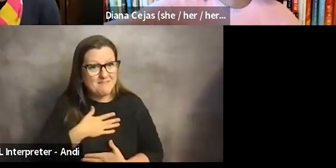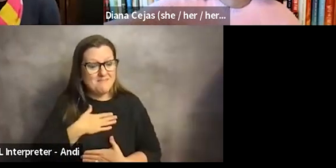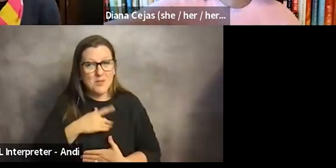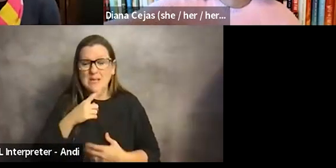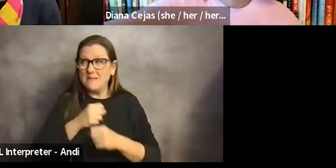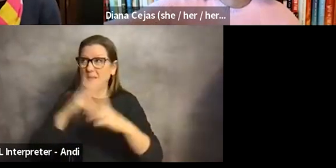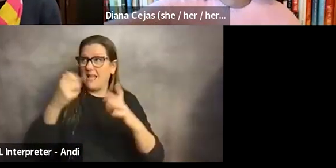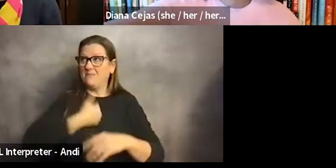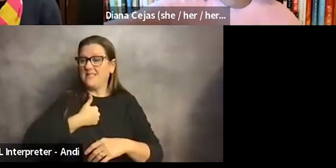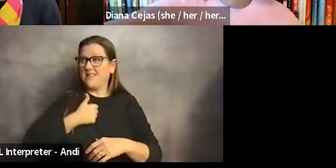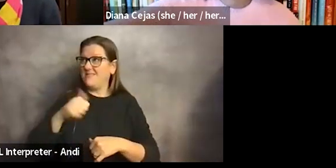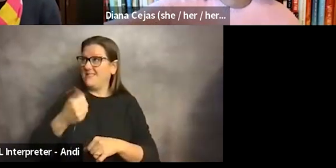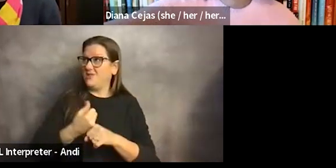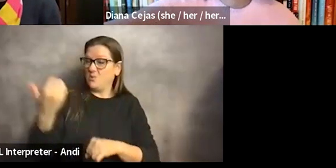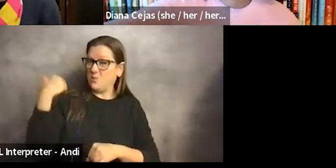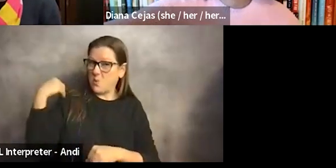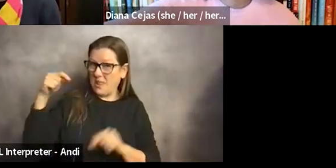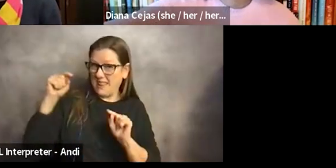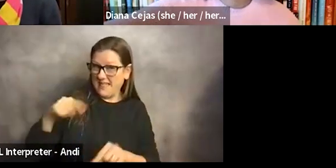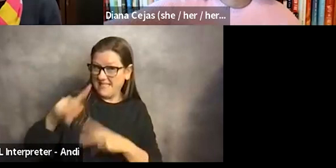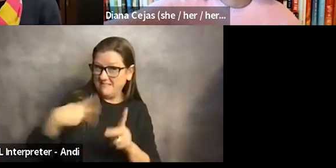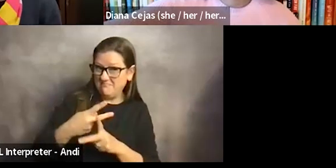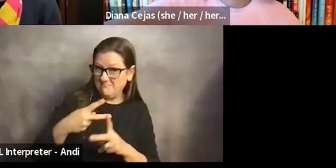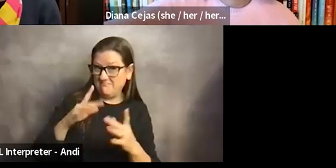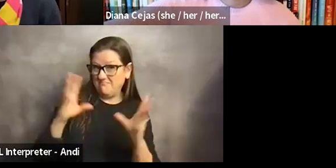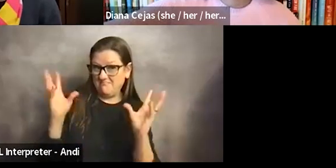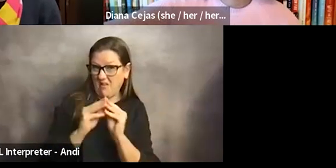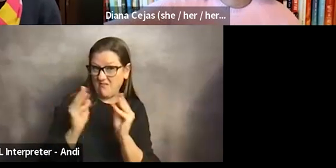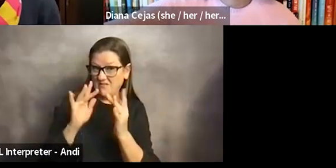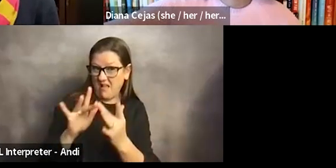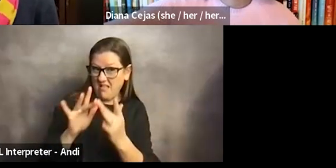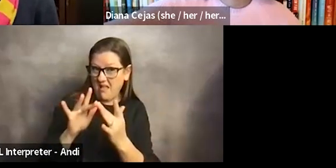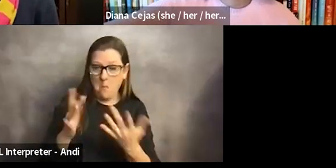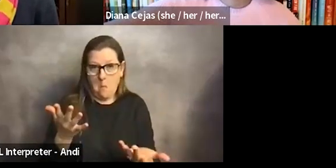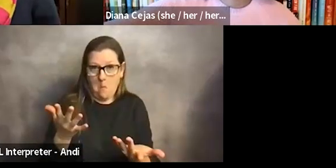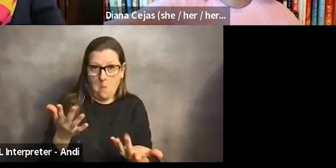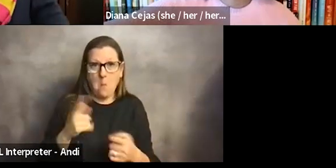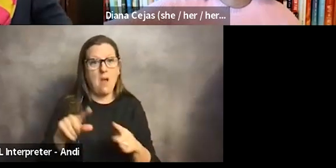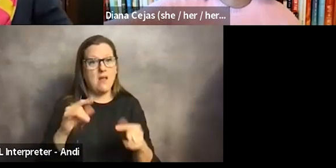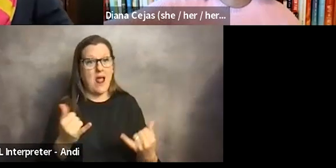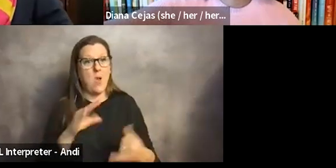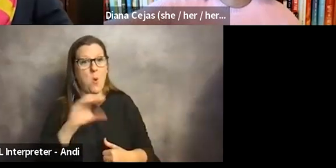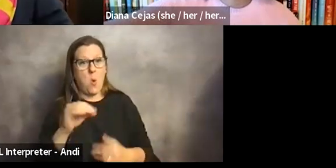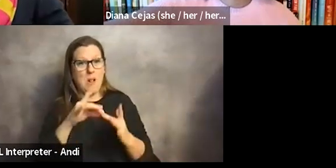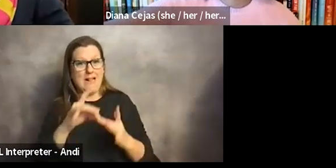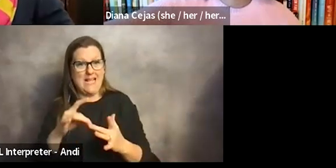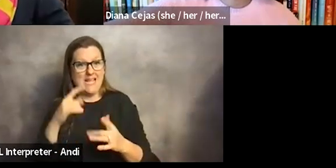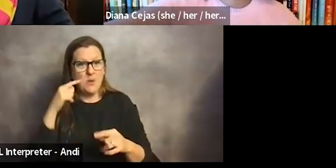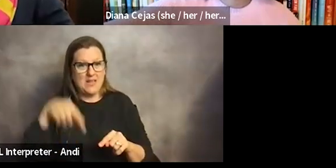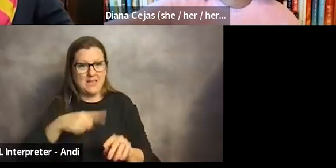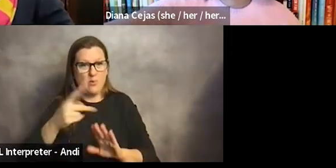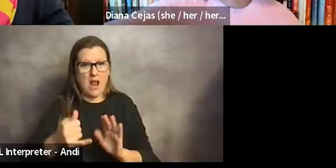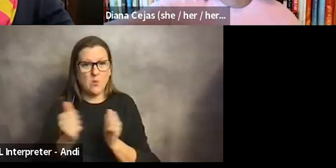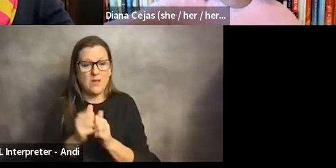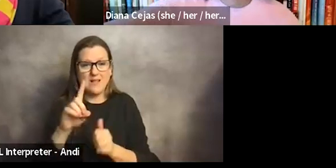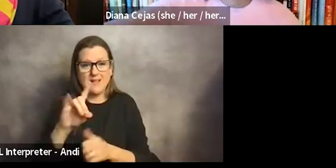doing this 10 years ago. Um, but now being a co-lead for this project with Diana is just